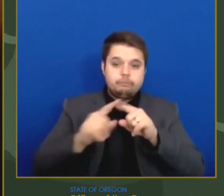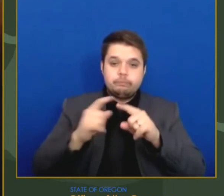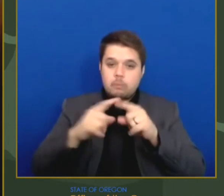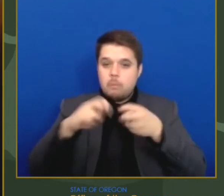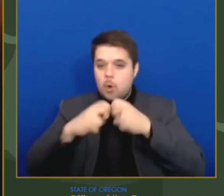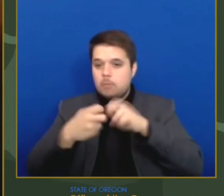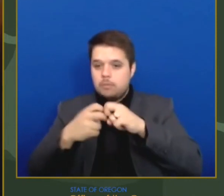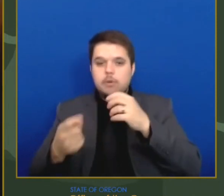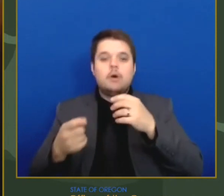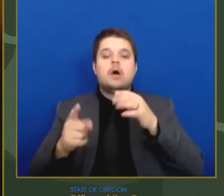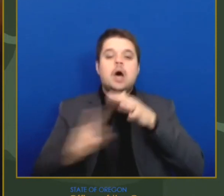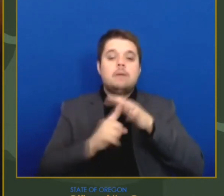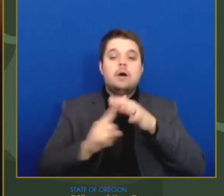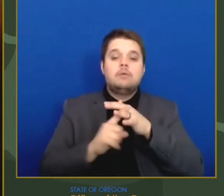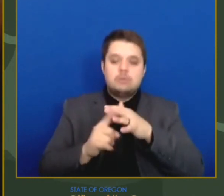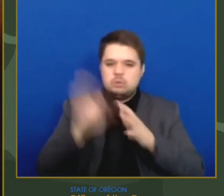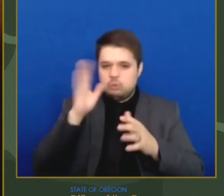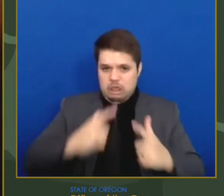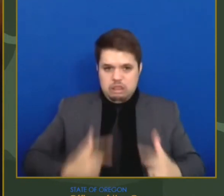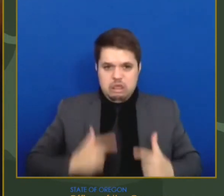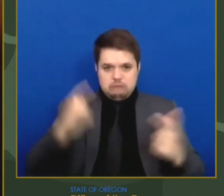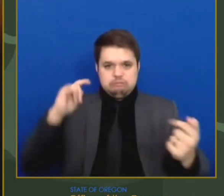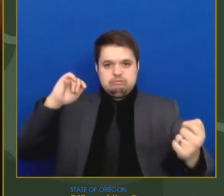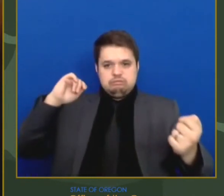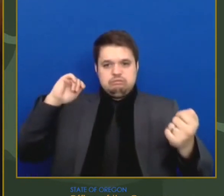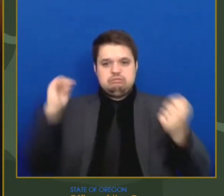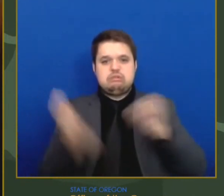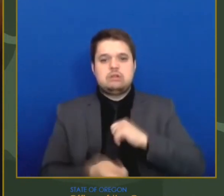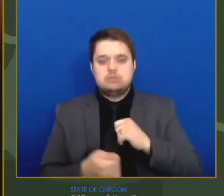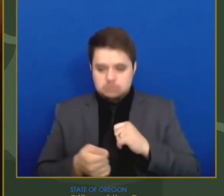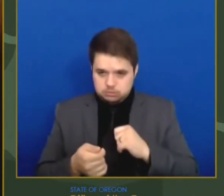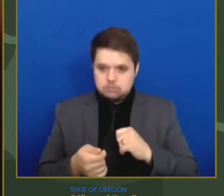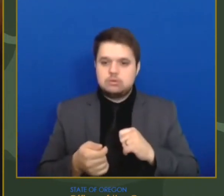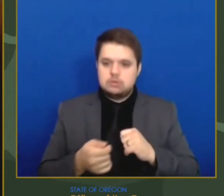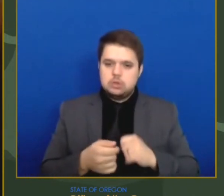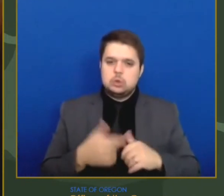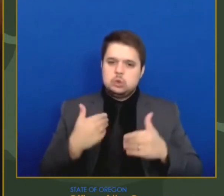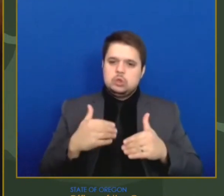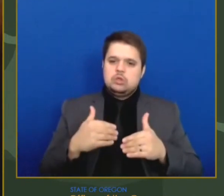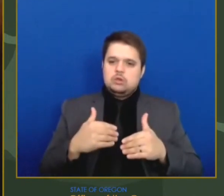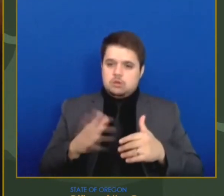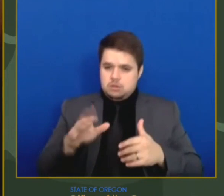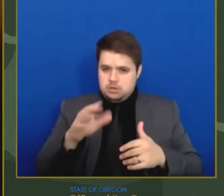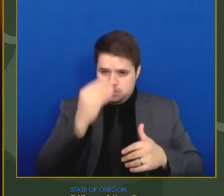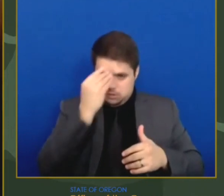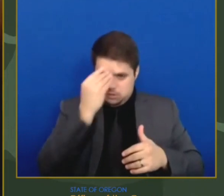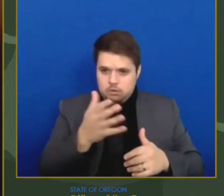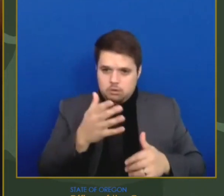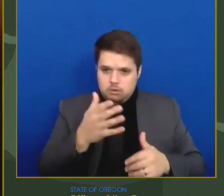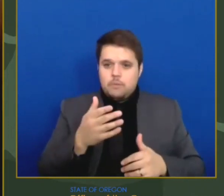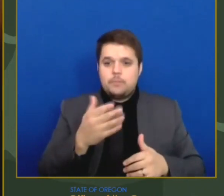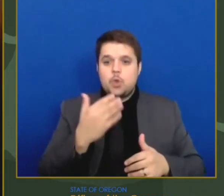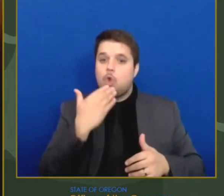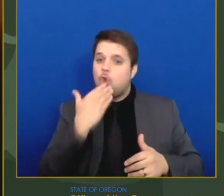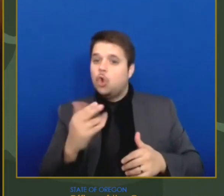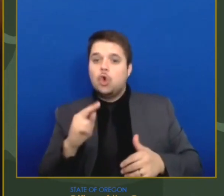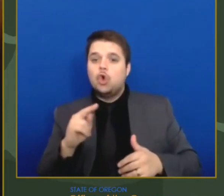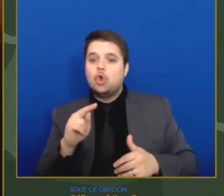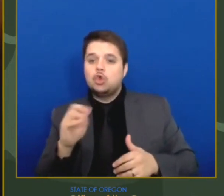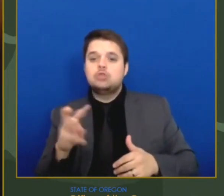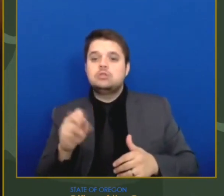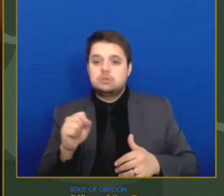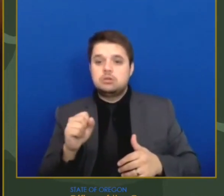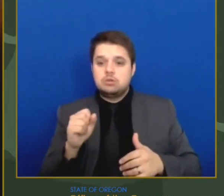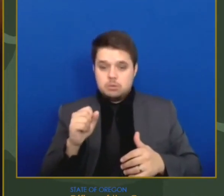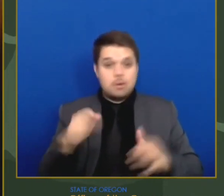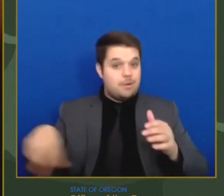to mitigate the impact of the virus. I realize that even good news of a return to in-person instruction is a significant change